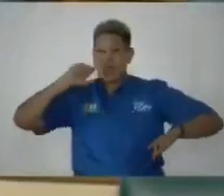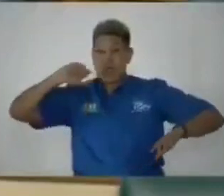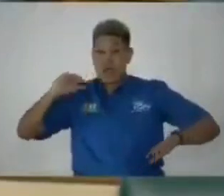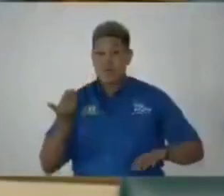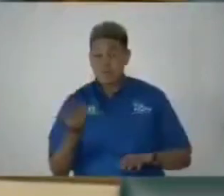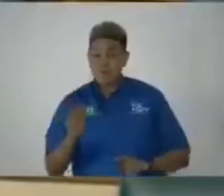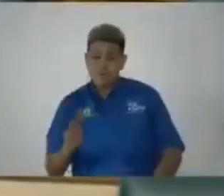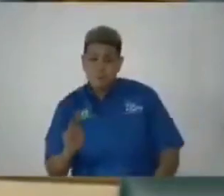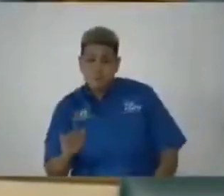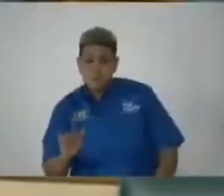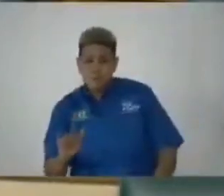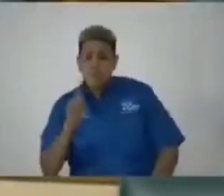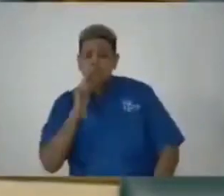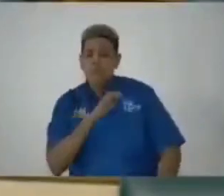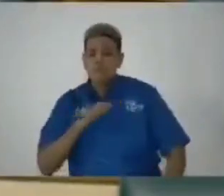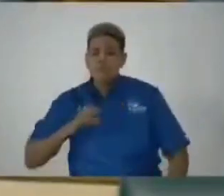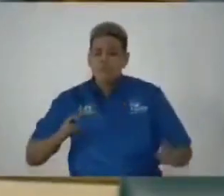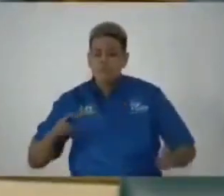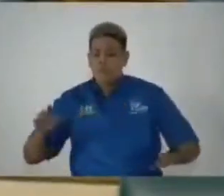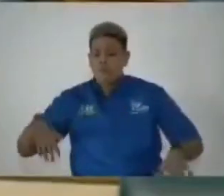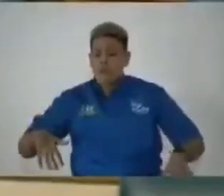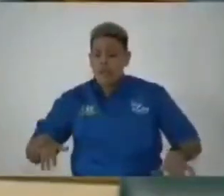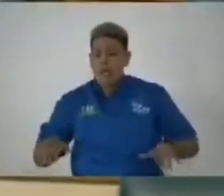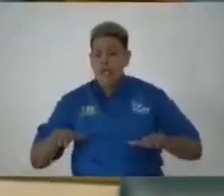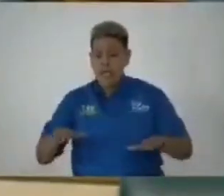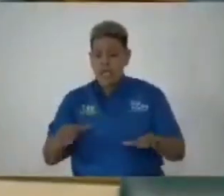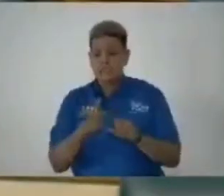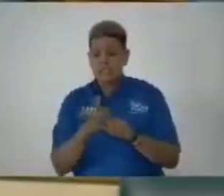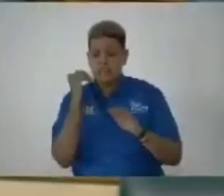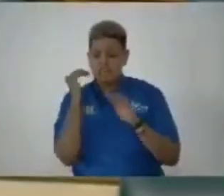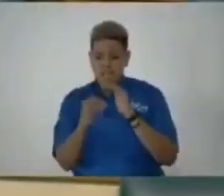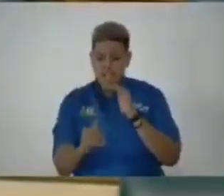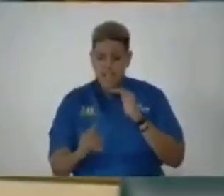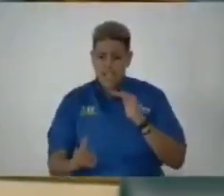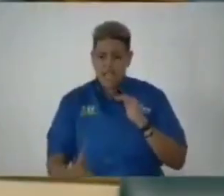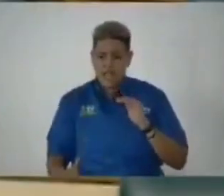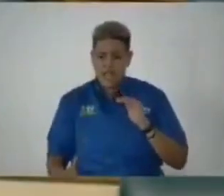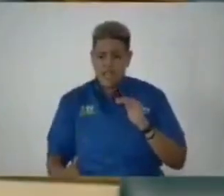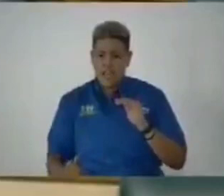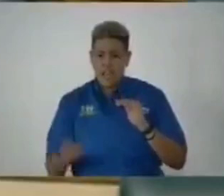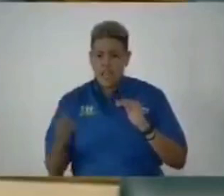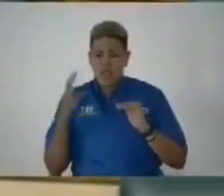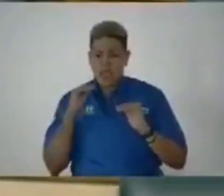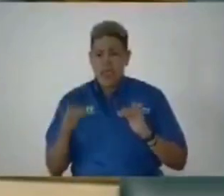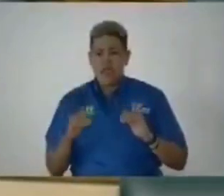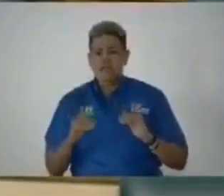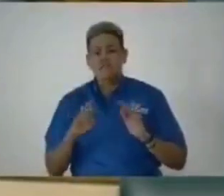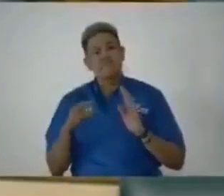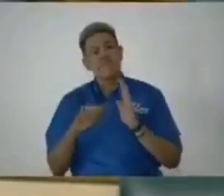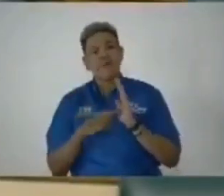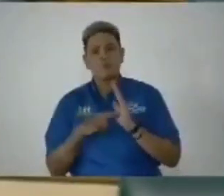that the commission is not acting fairly and equitably.